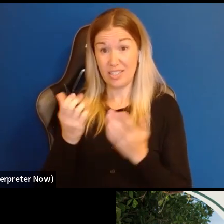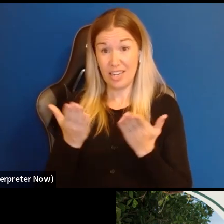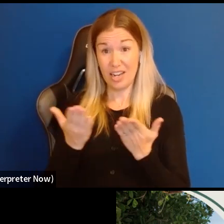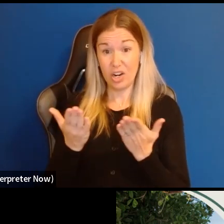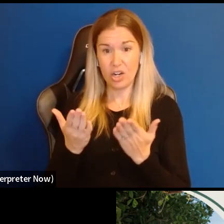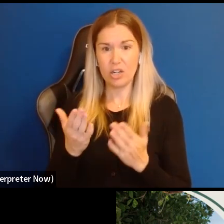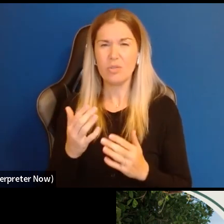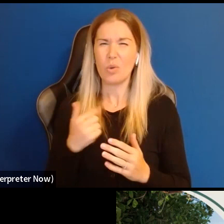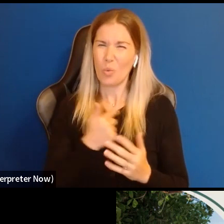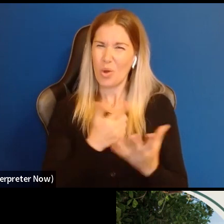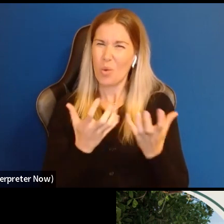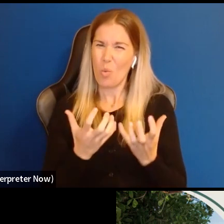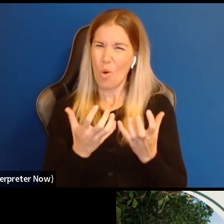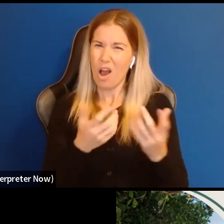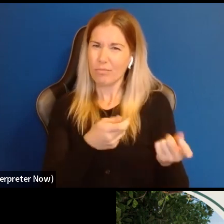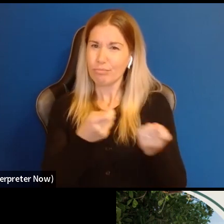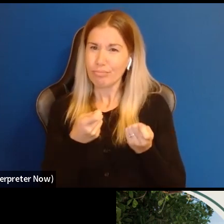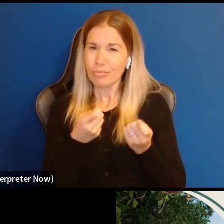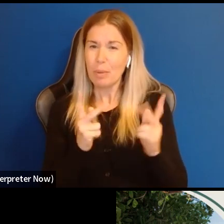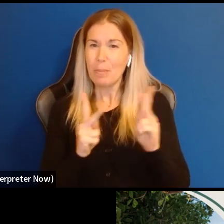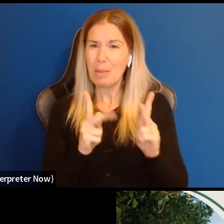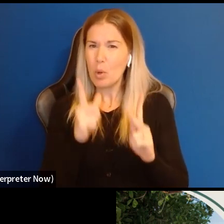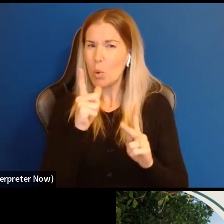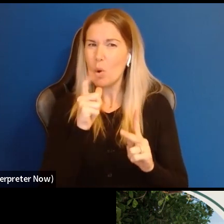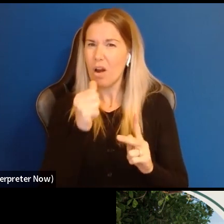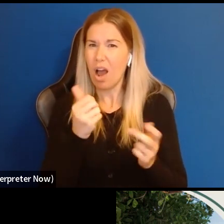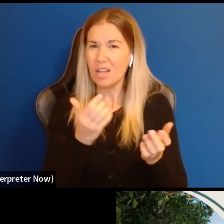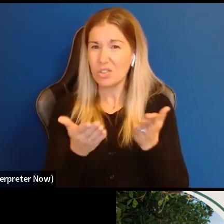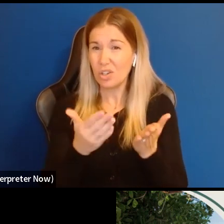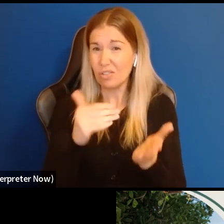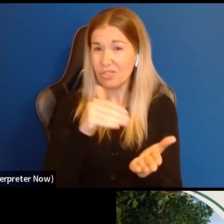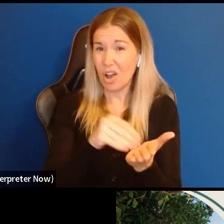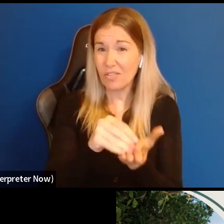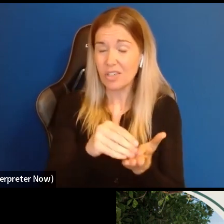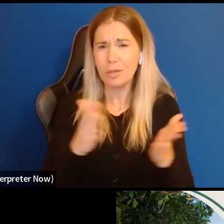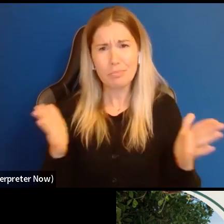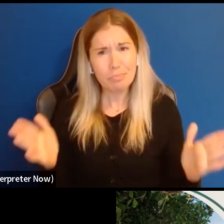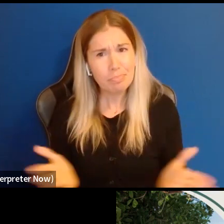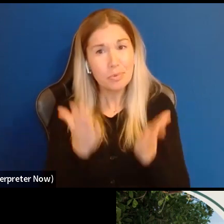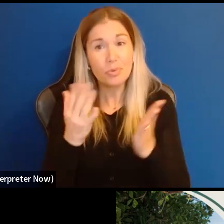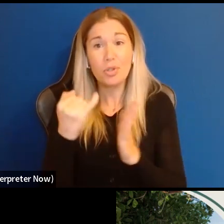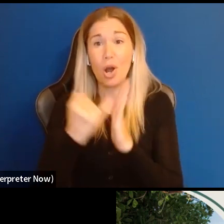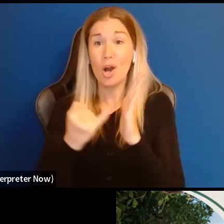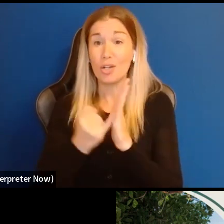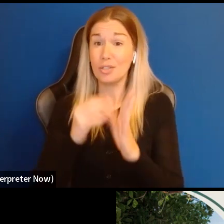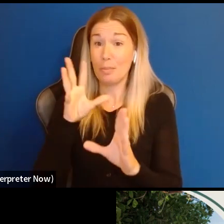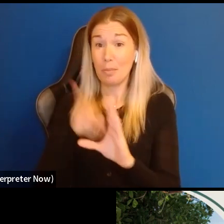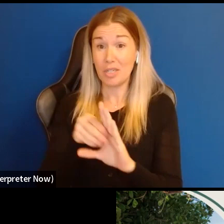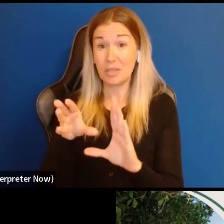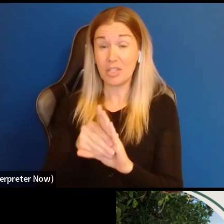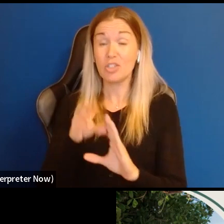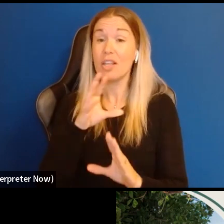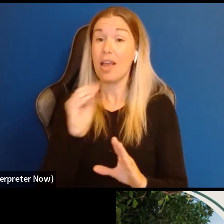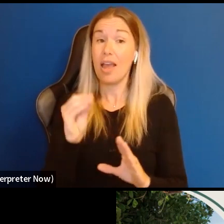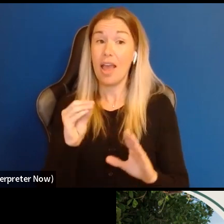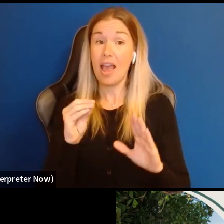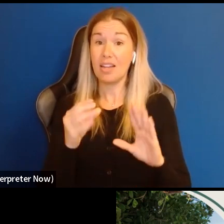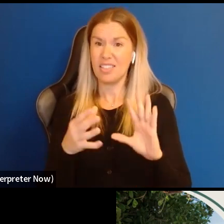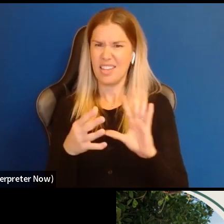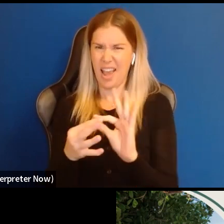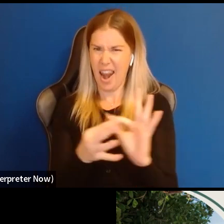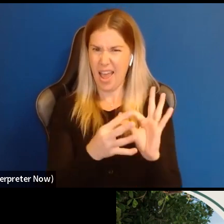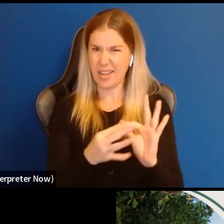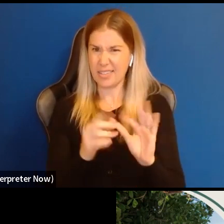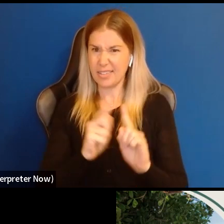with underserved groups and communities to boost arts participation and connect these organizations to each other